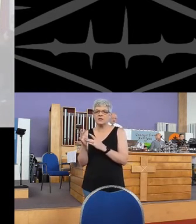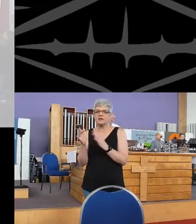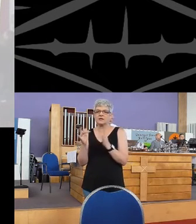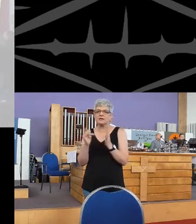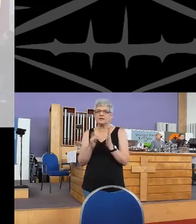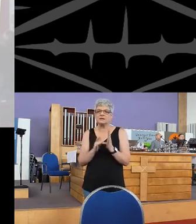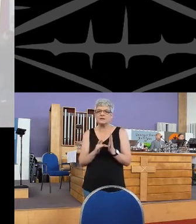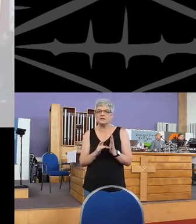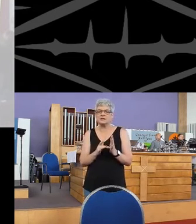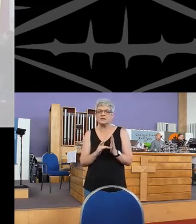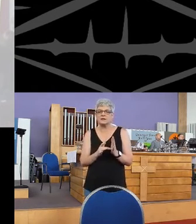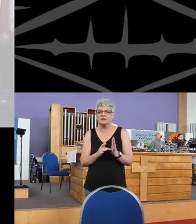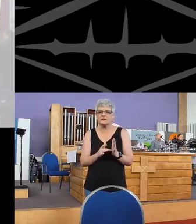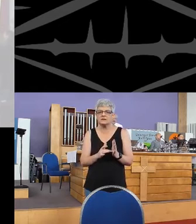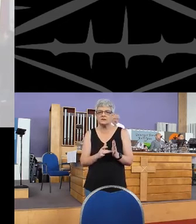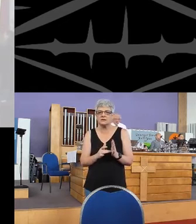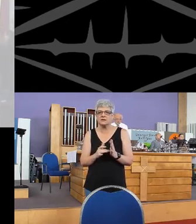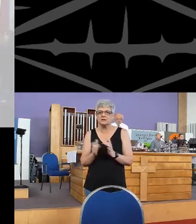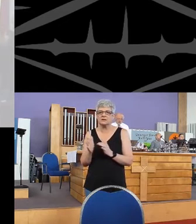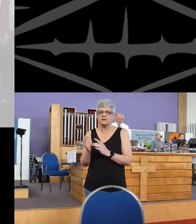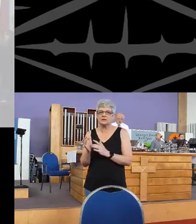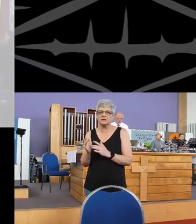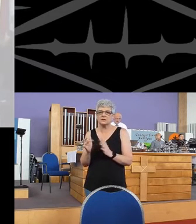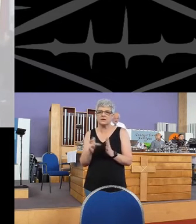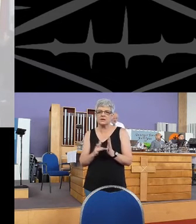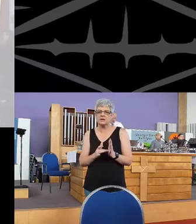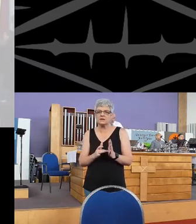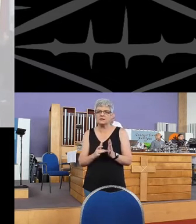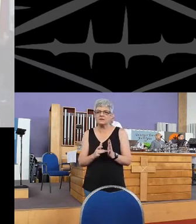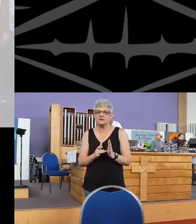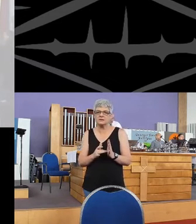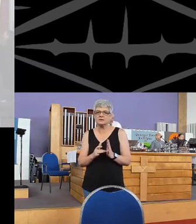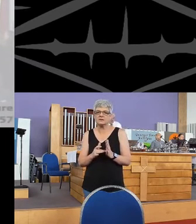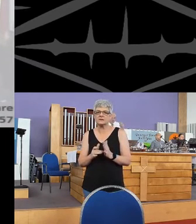Jesus, Jesus.